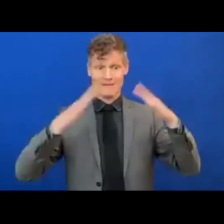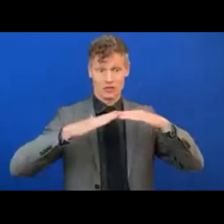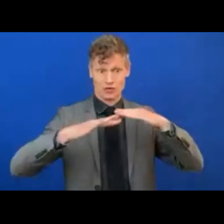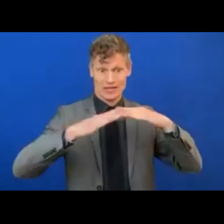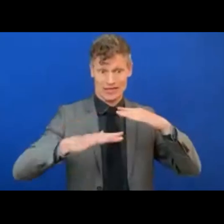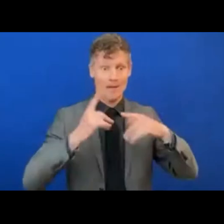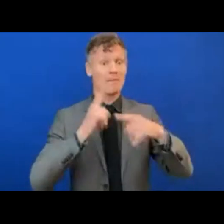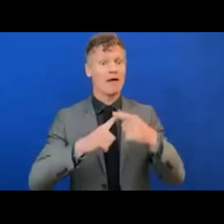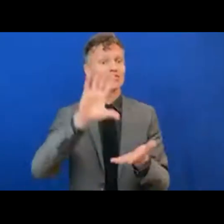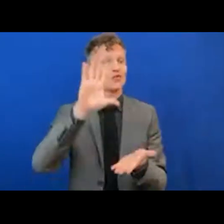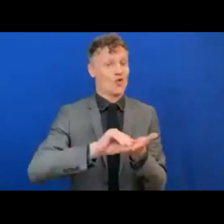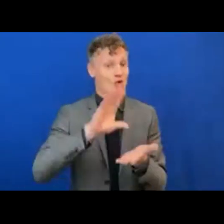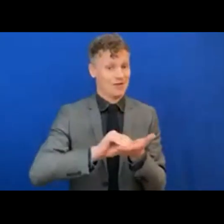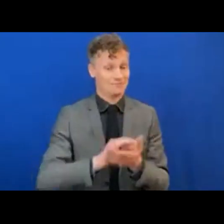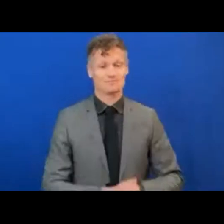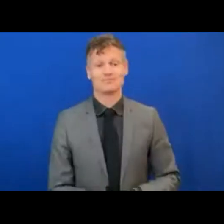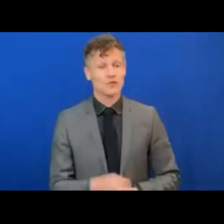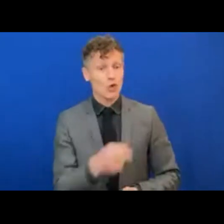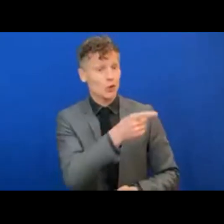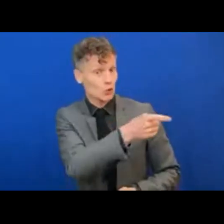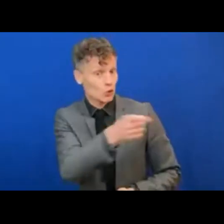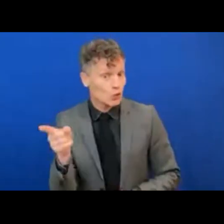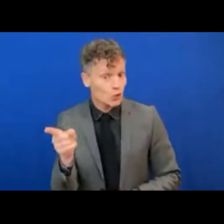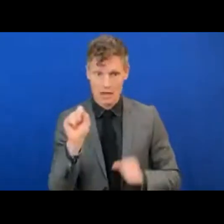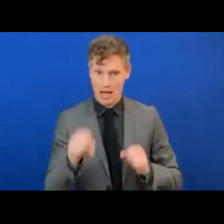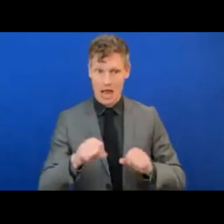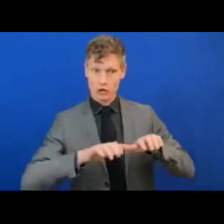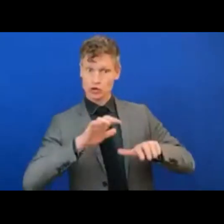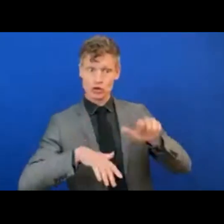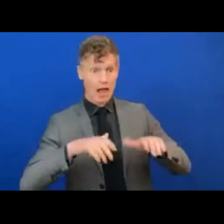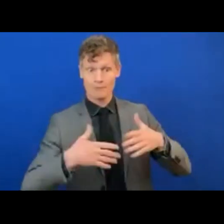during the session at any time for any comments you have.